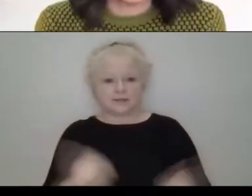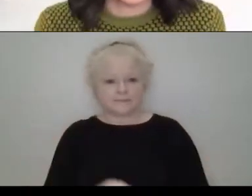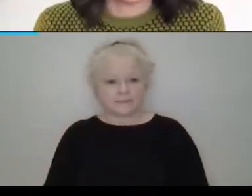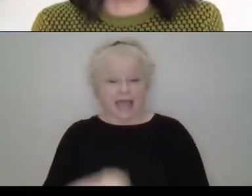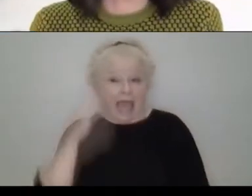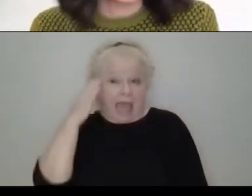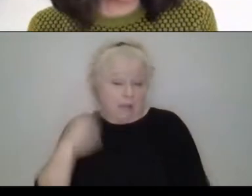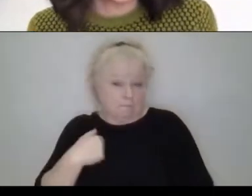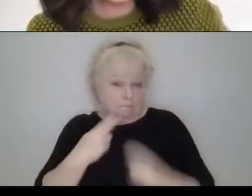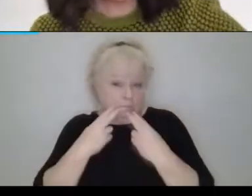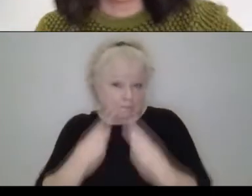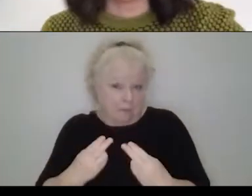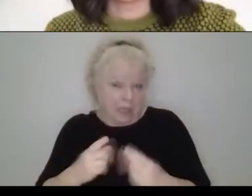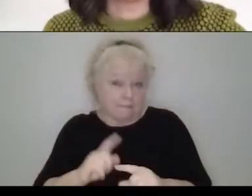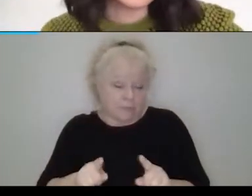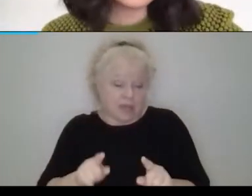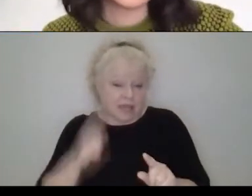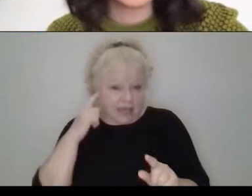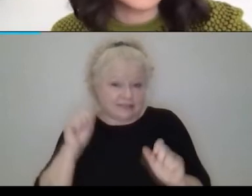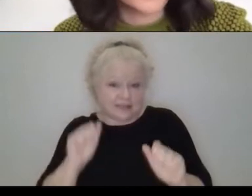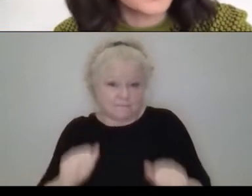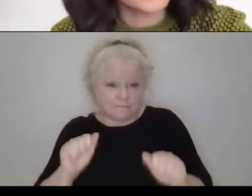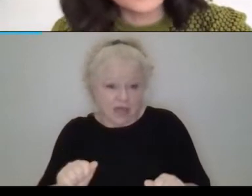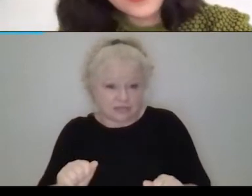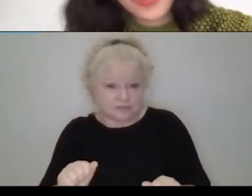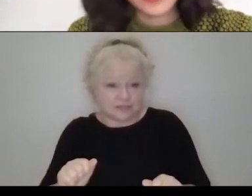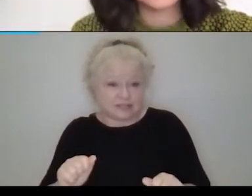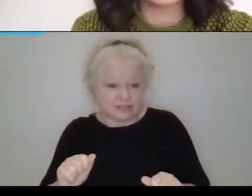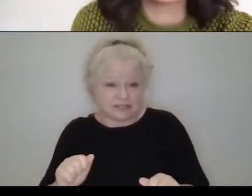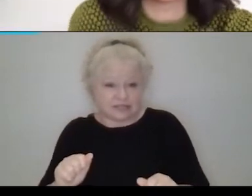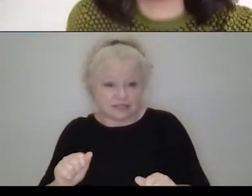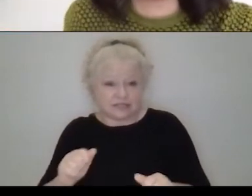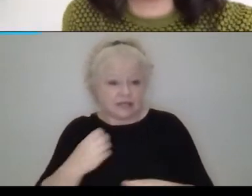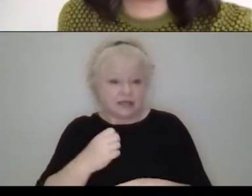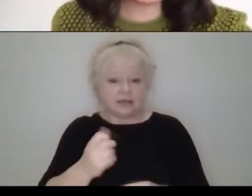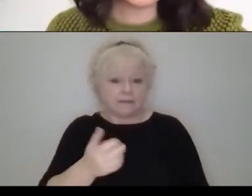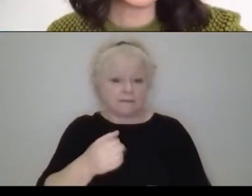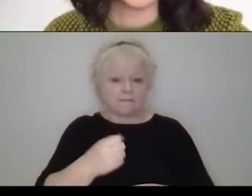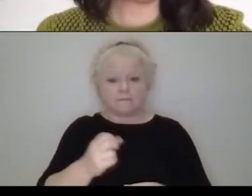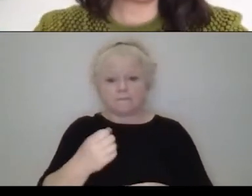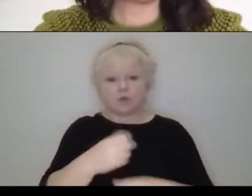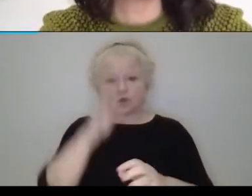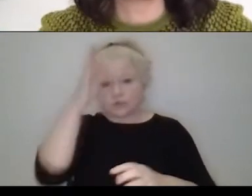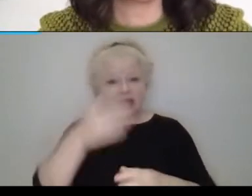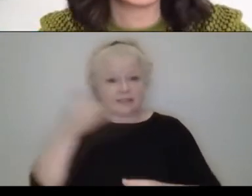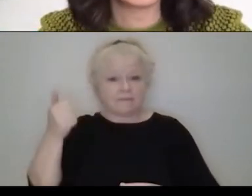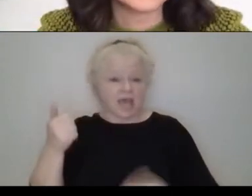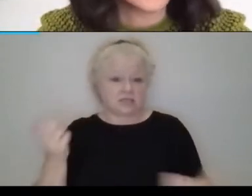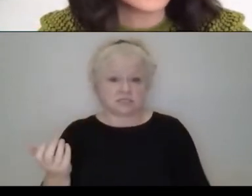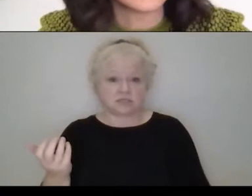naive, but I think it's possible to mix the best from the industry and the best from craft. mean,